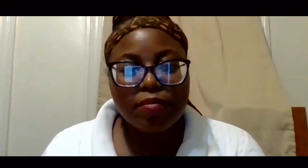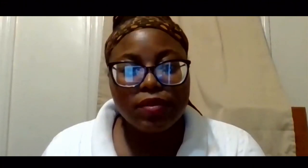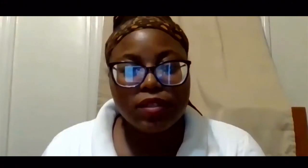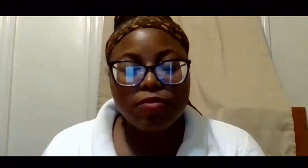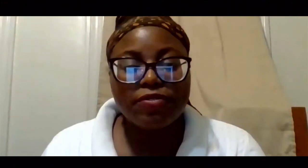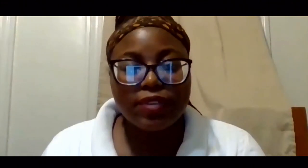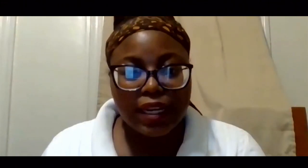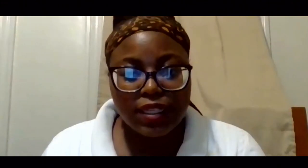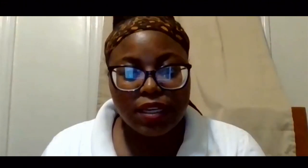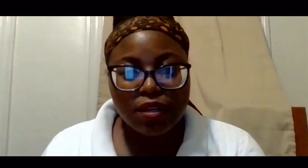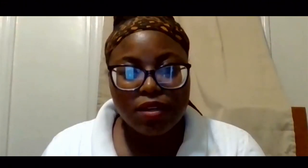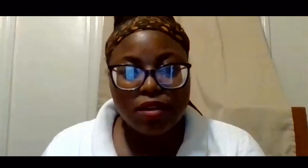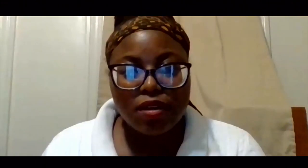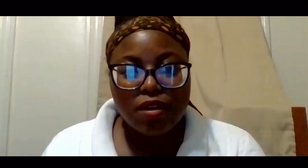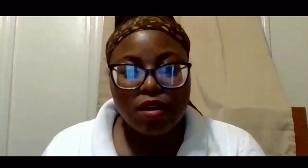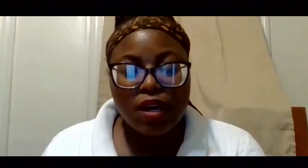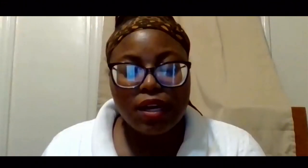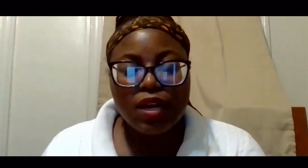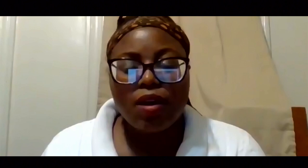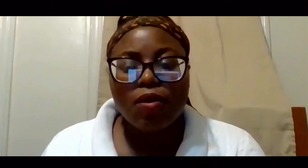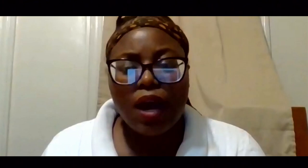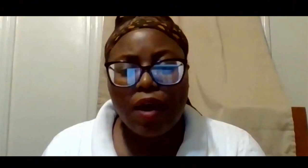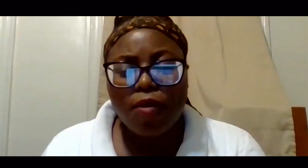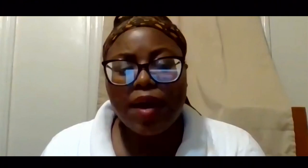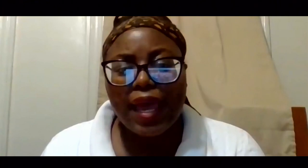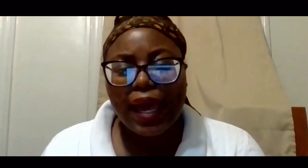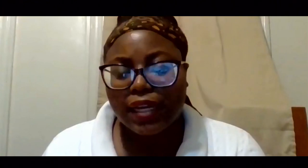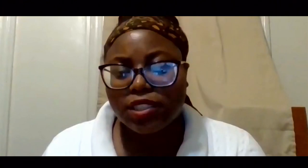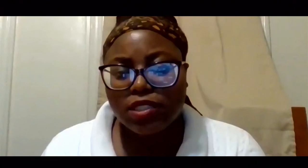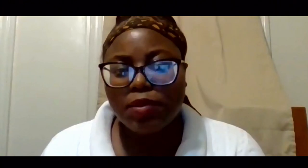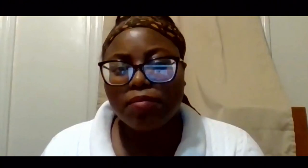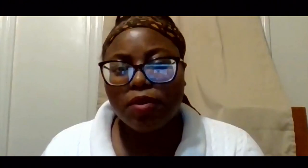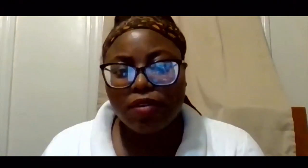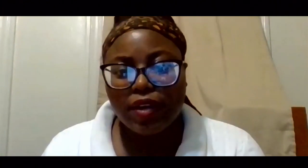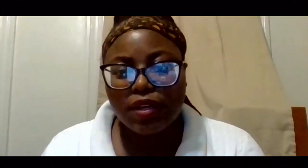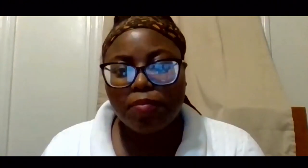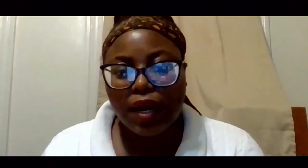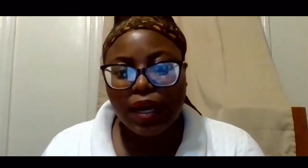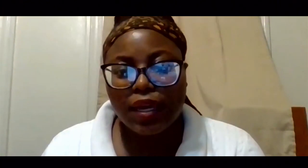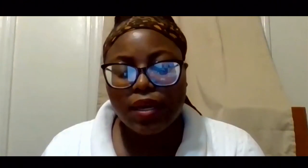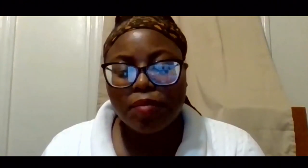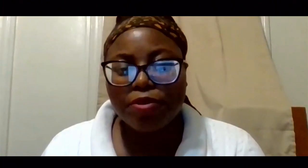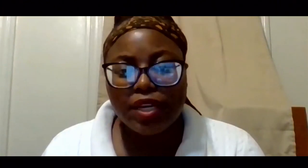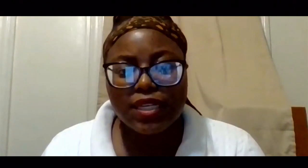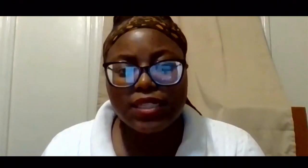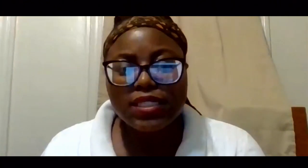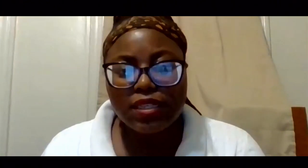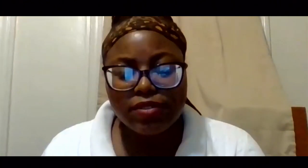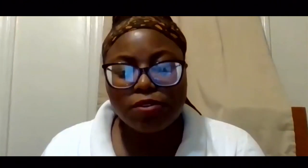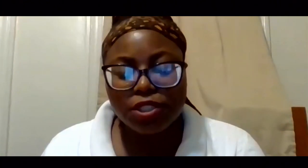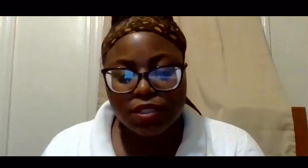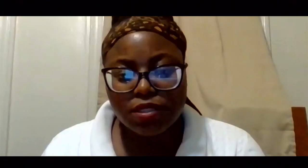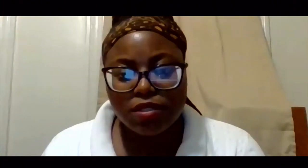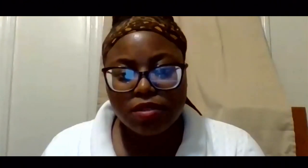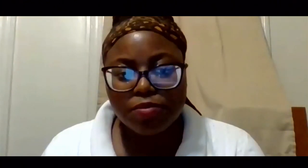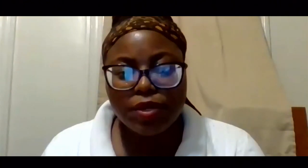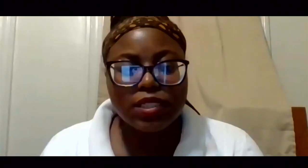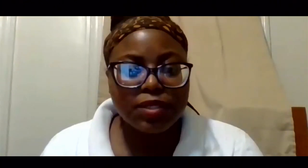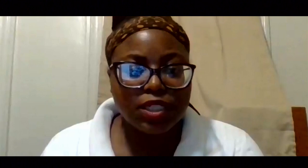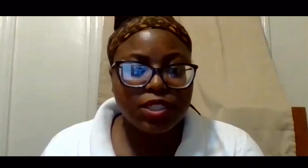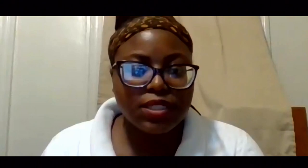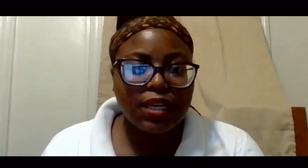time reflecting on how are my actions being motivated by preconceived notions,